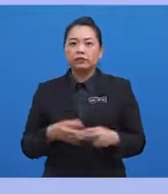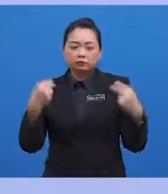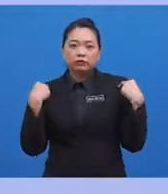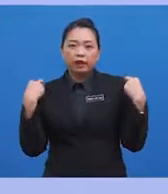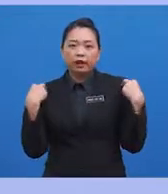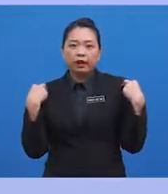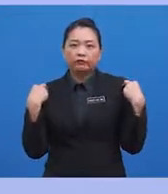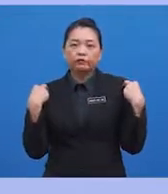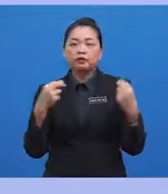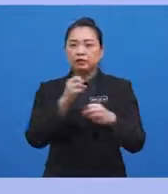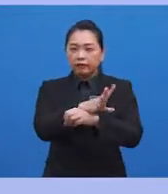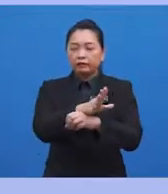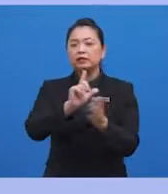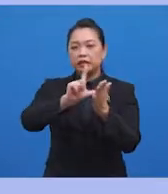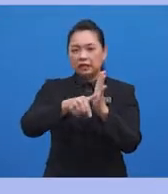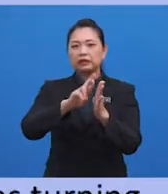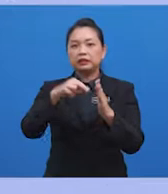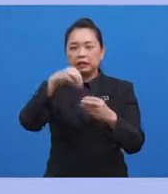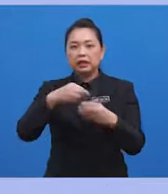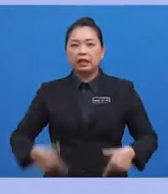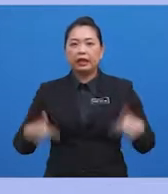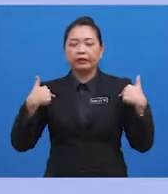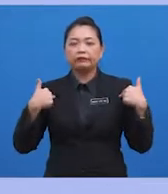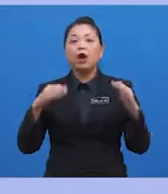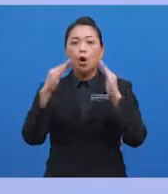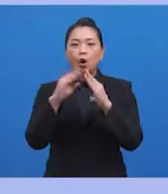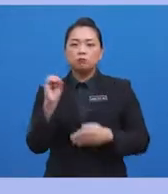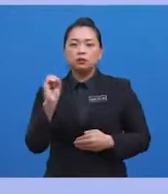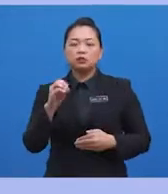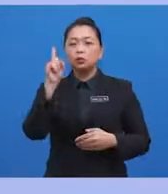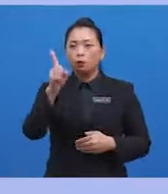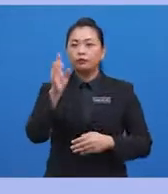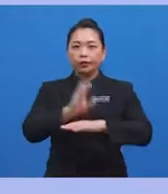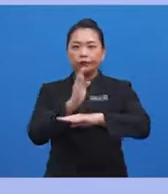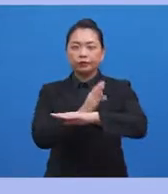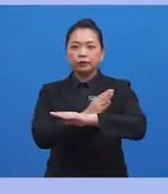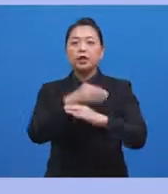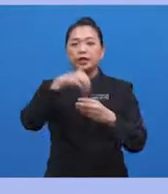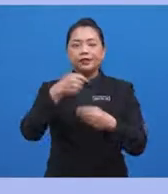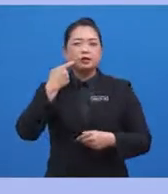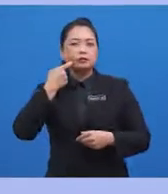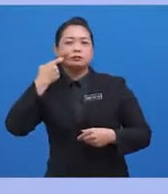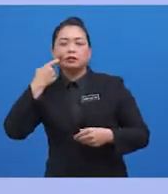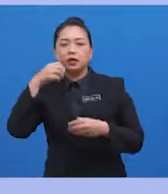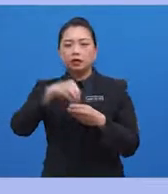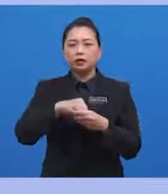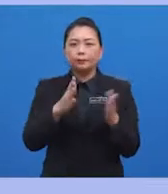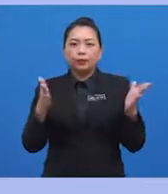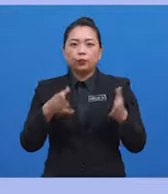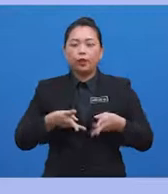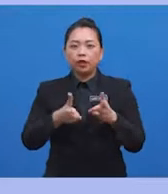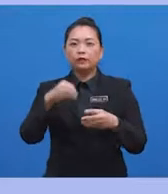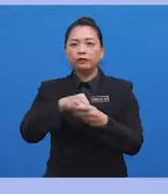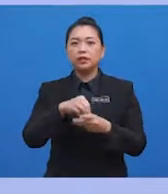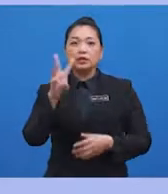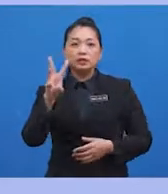debilitating effects later in life. Now, homelessness is one of the consequences of addiction in a big way. In fact,